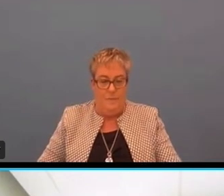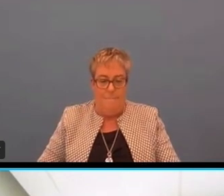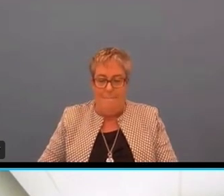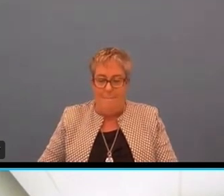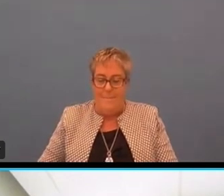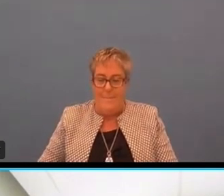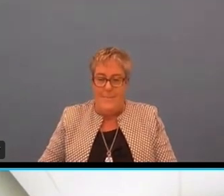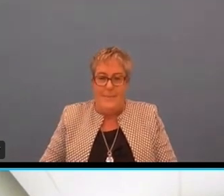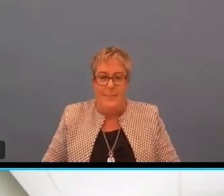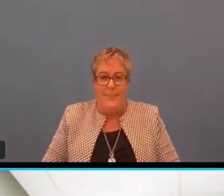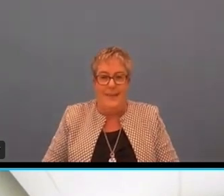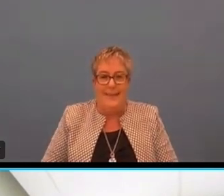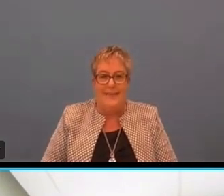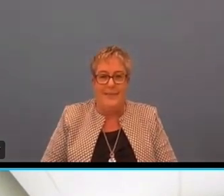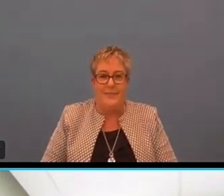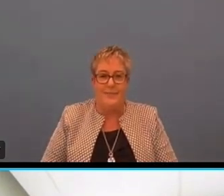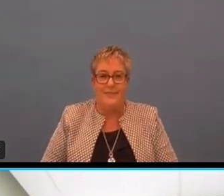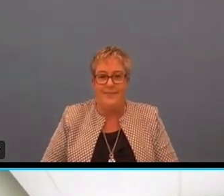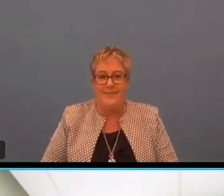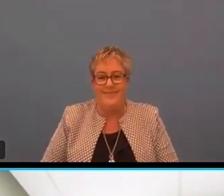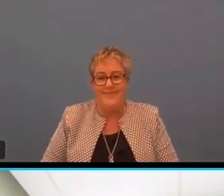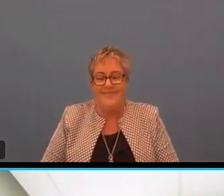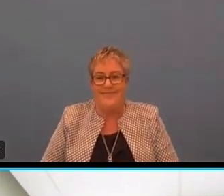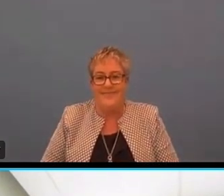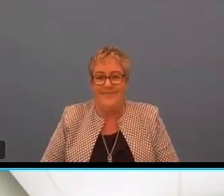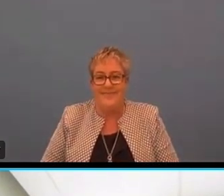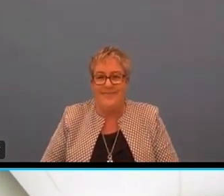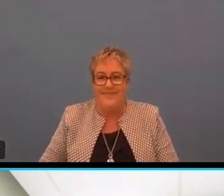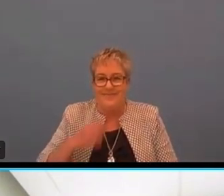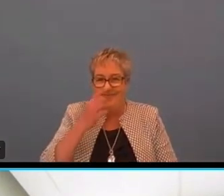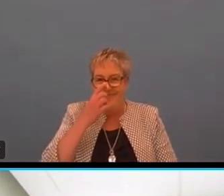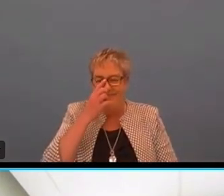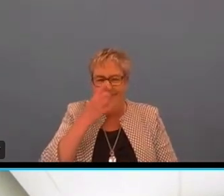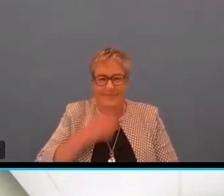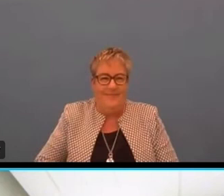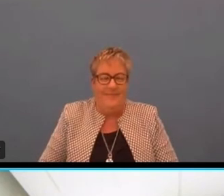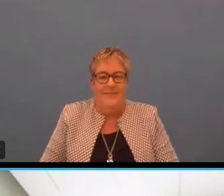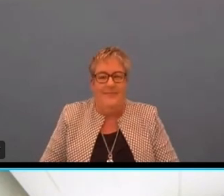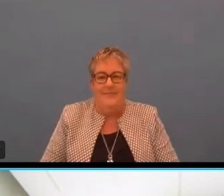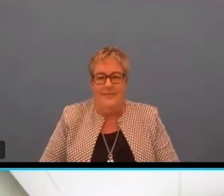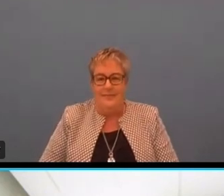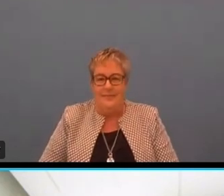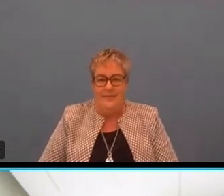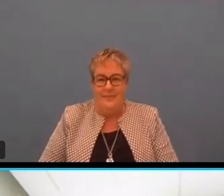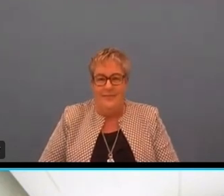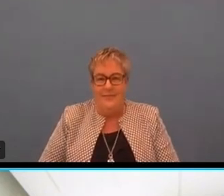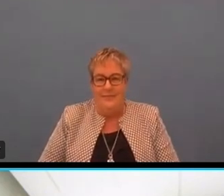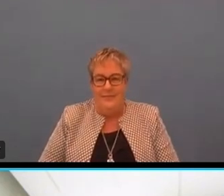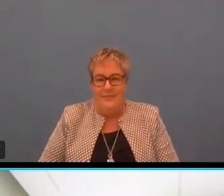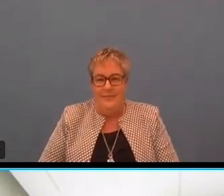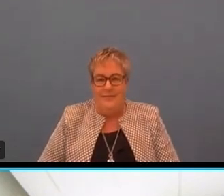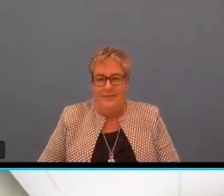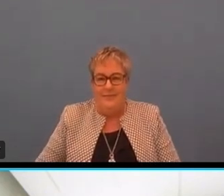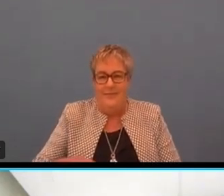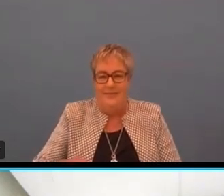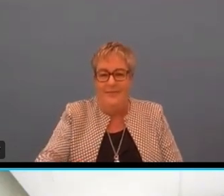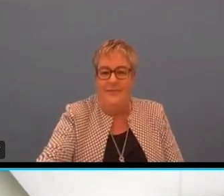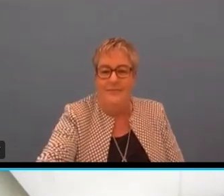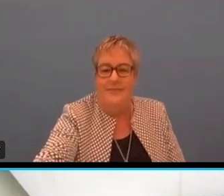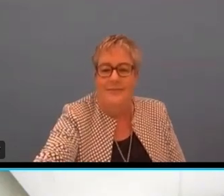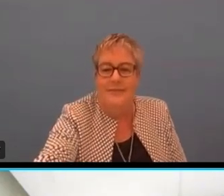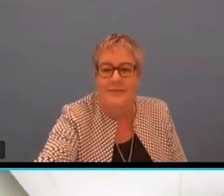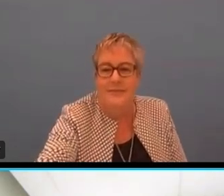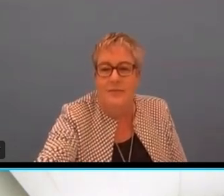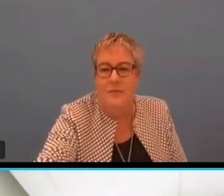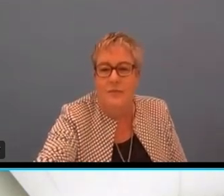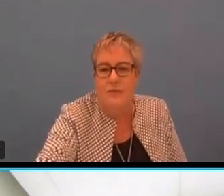mentioned, I'm an employee liaison officer, and Jane and myself work in the industry engagement team. Now, Jane, we